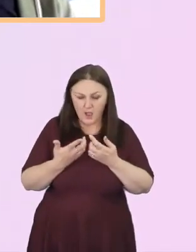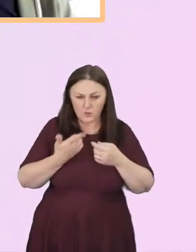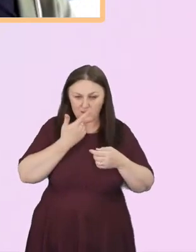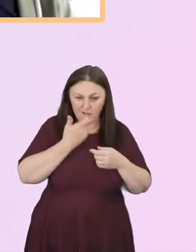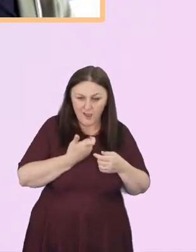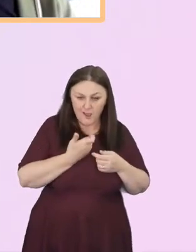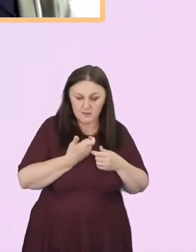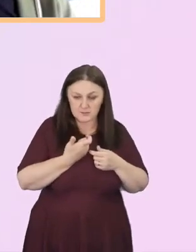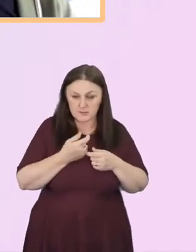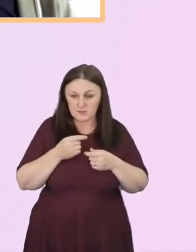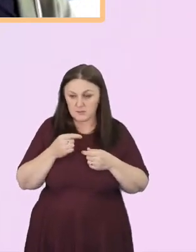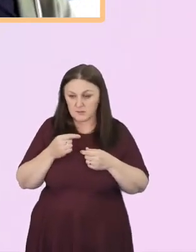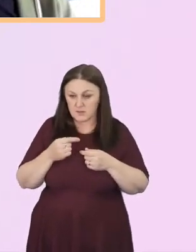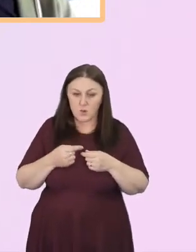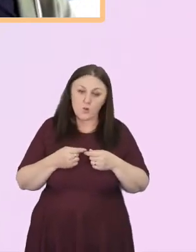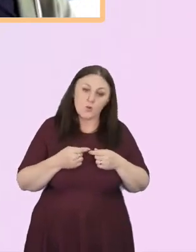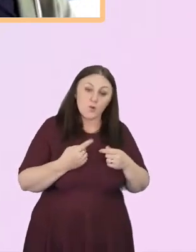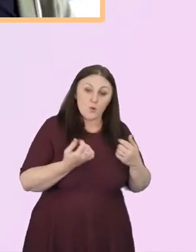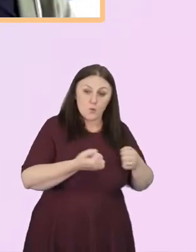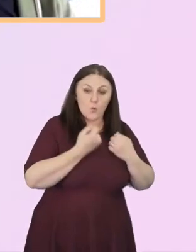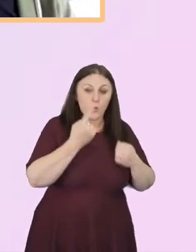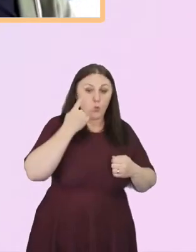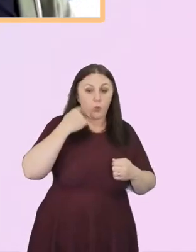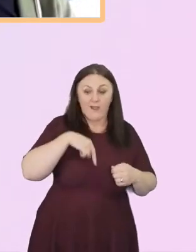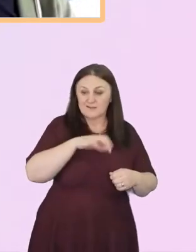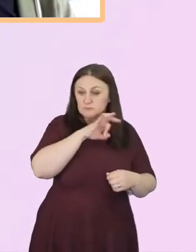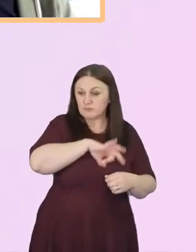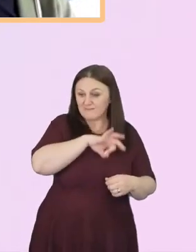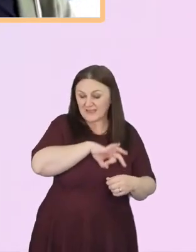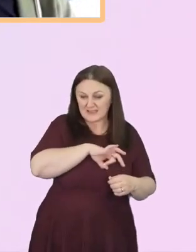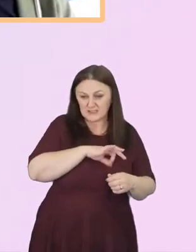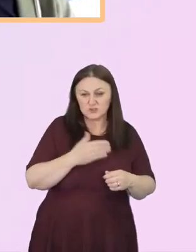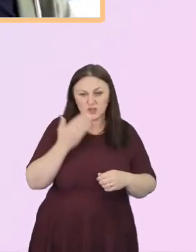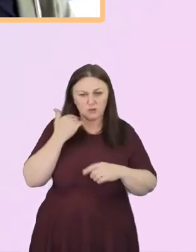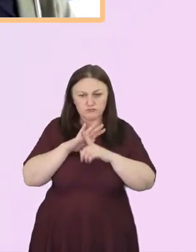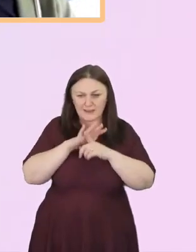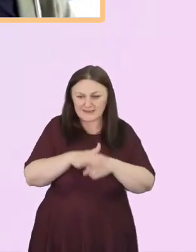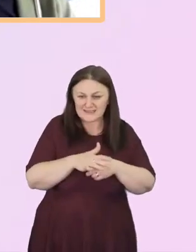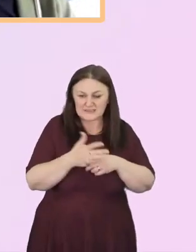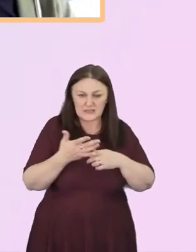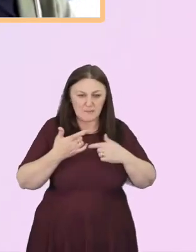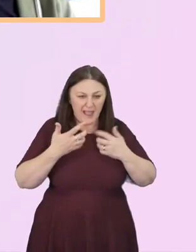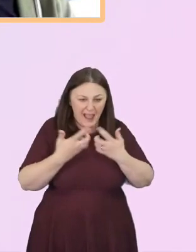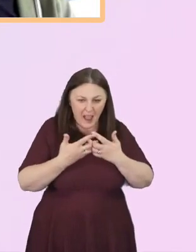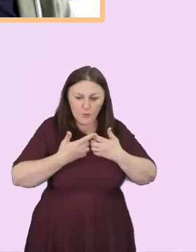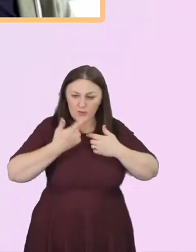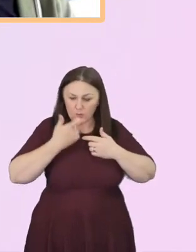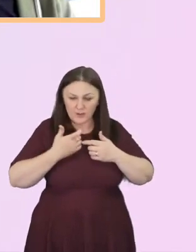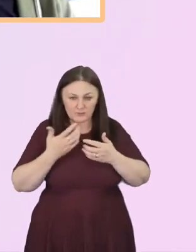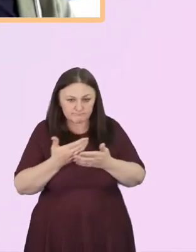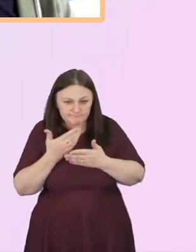about white privilege and racism in a white majority church?